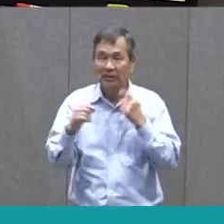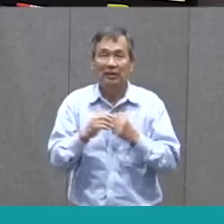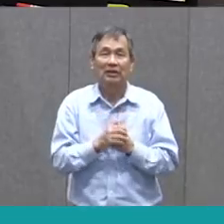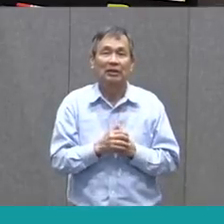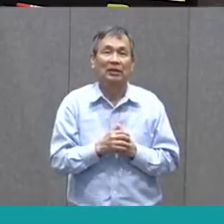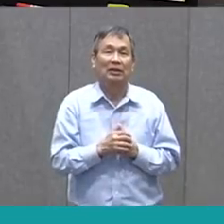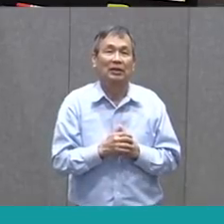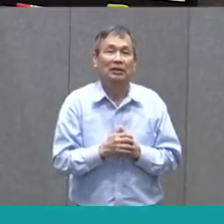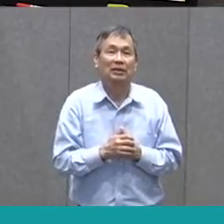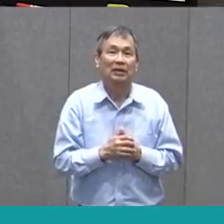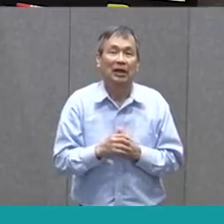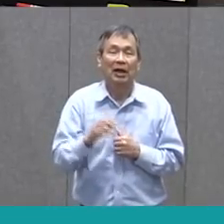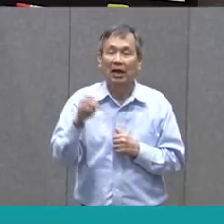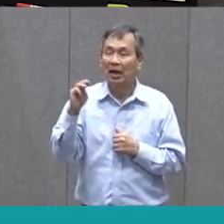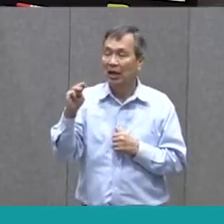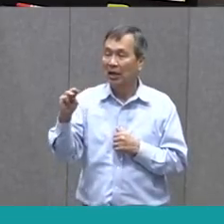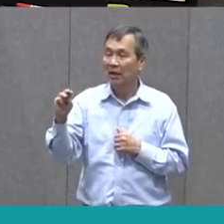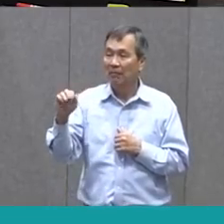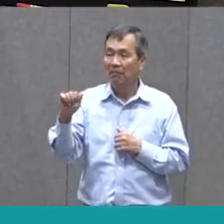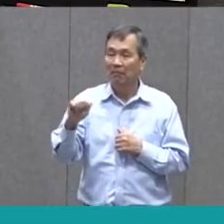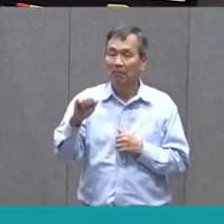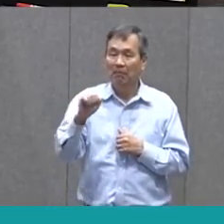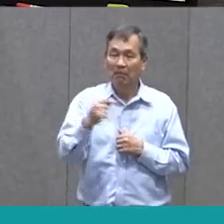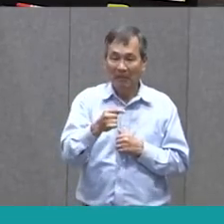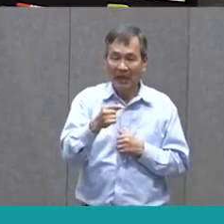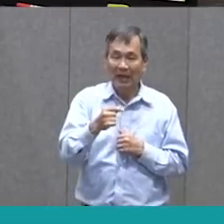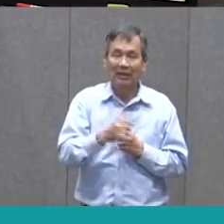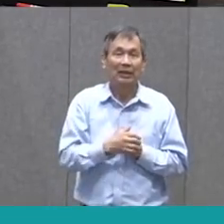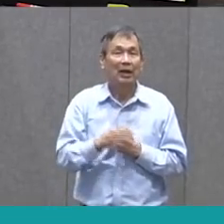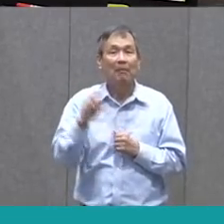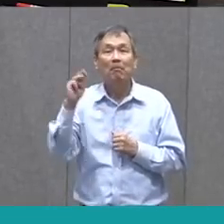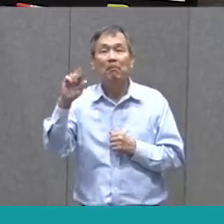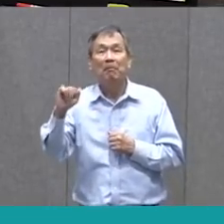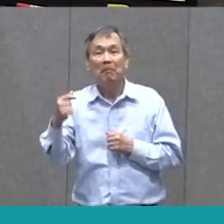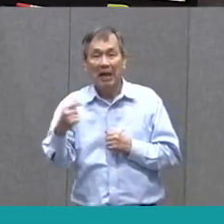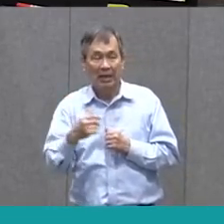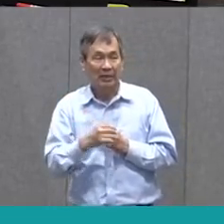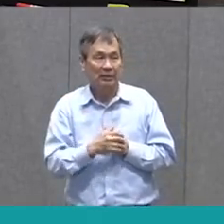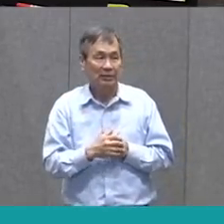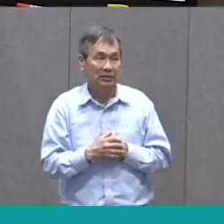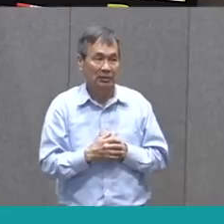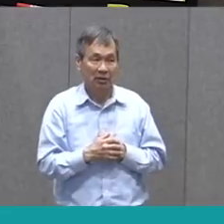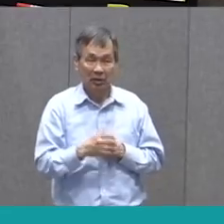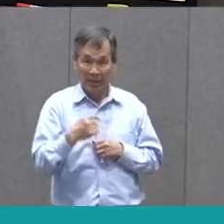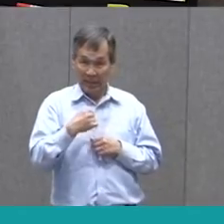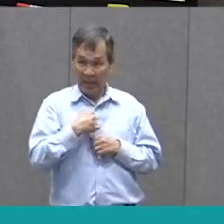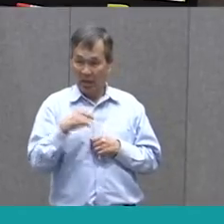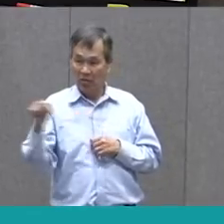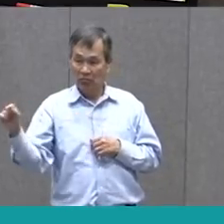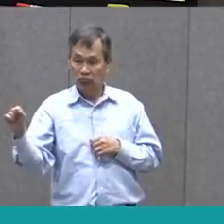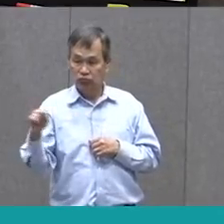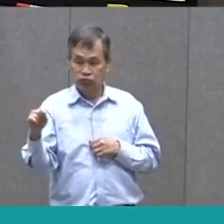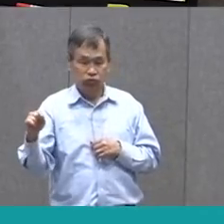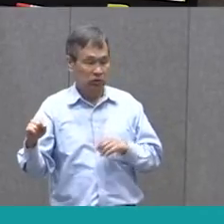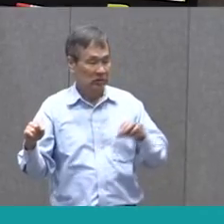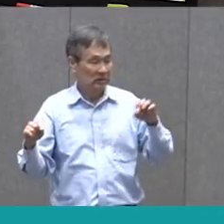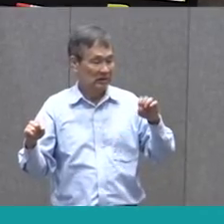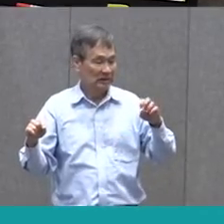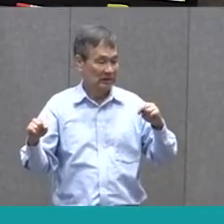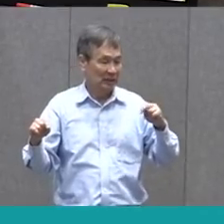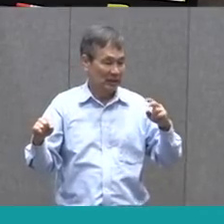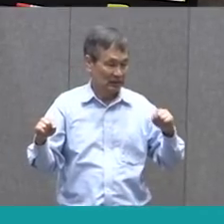M, A, G. Mag. I'm gonna underline that, because that sounds like something I've heard before.